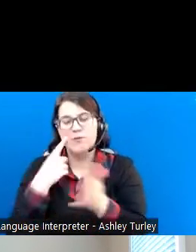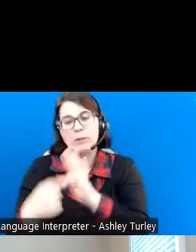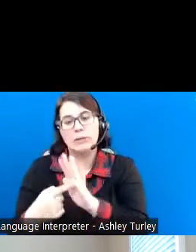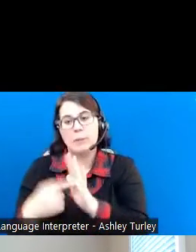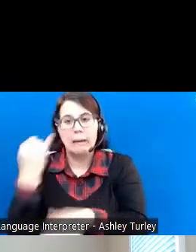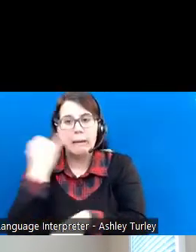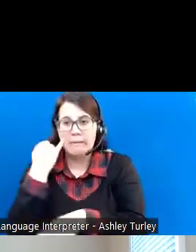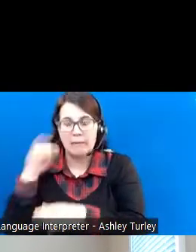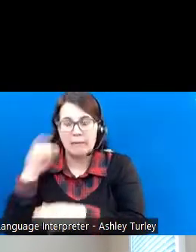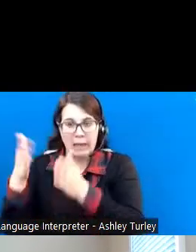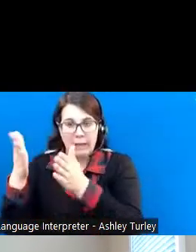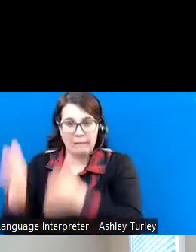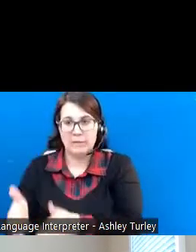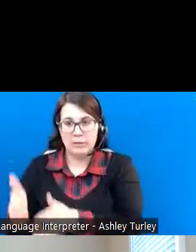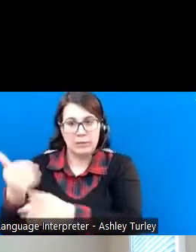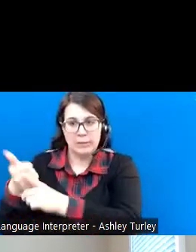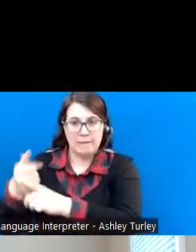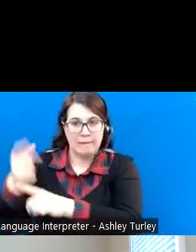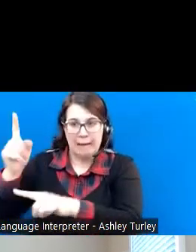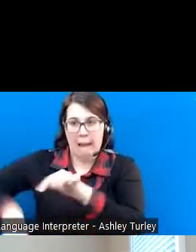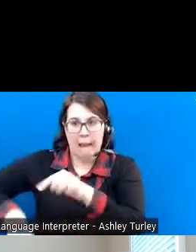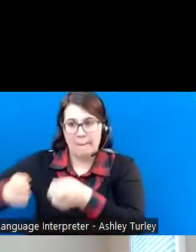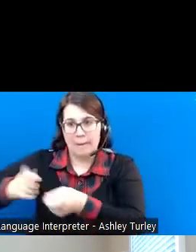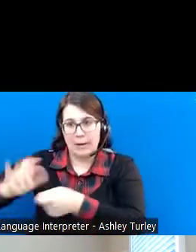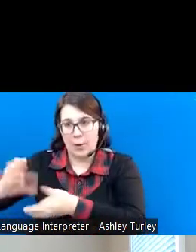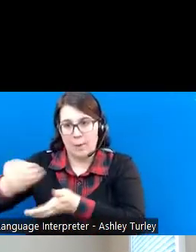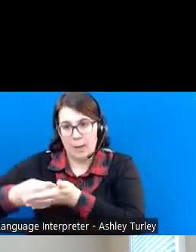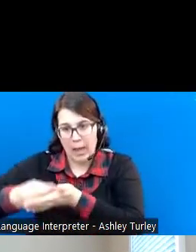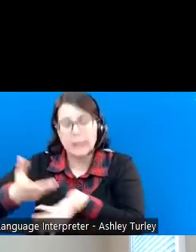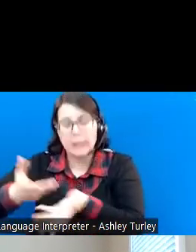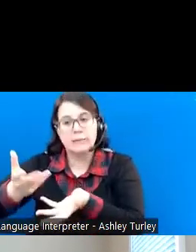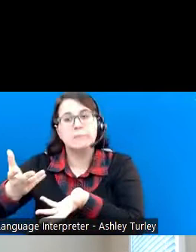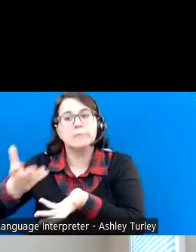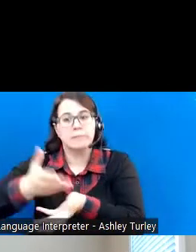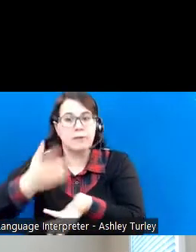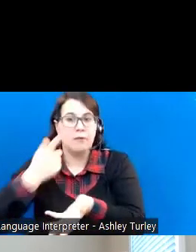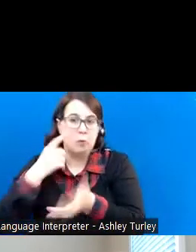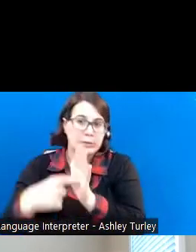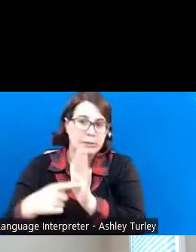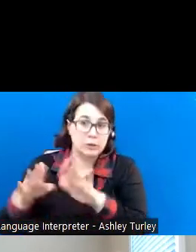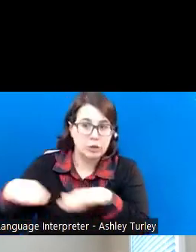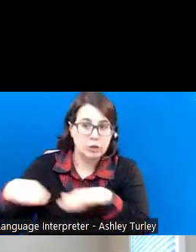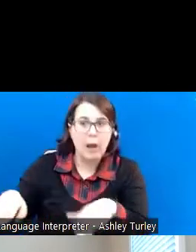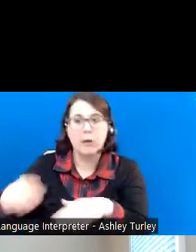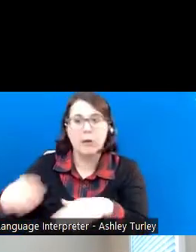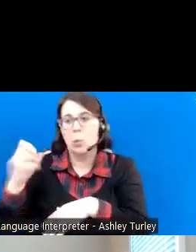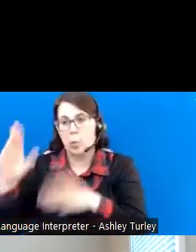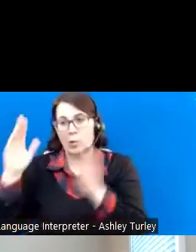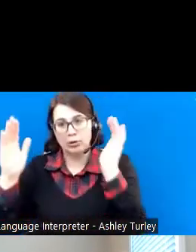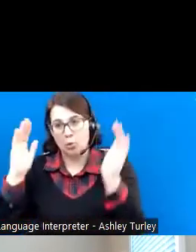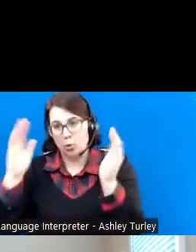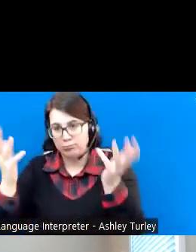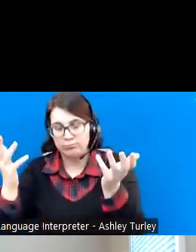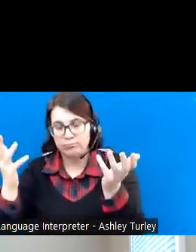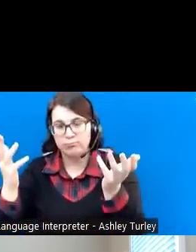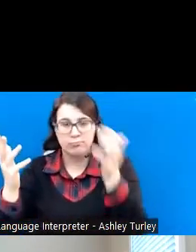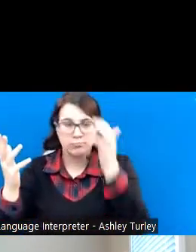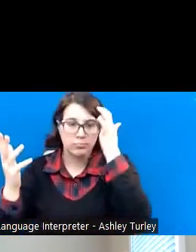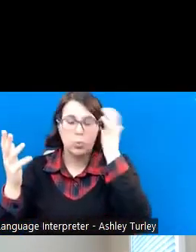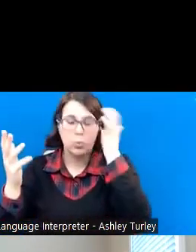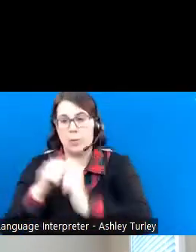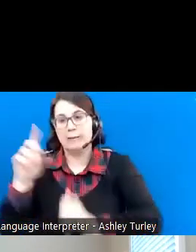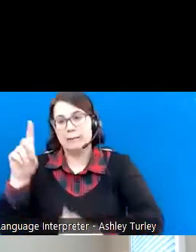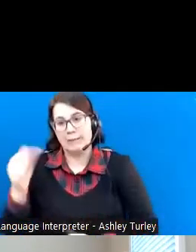beneficiary is not able to open or manage their own account. For example, a child or an adult with a